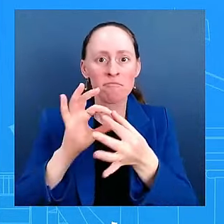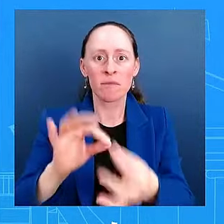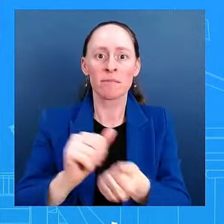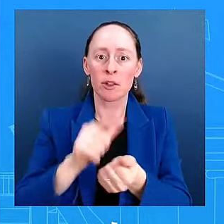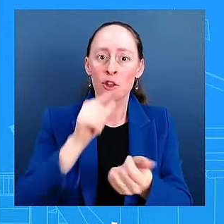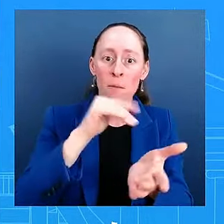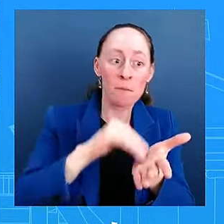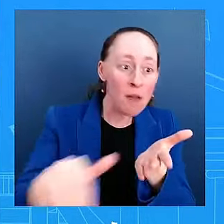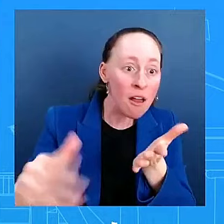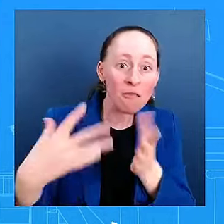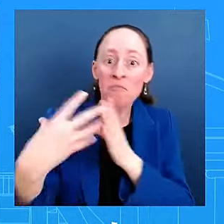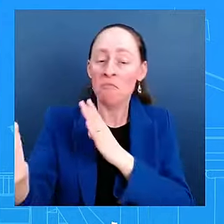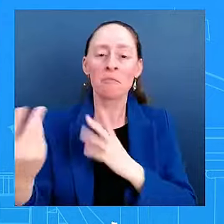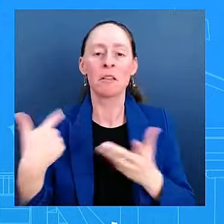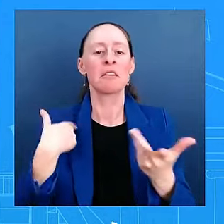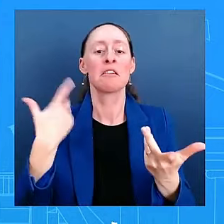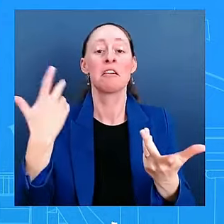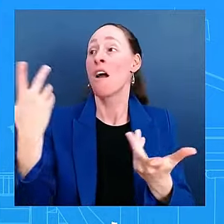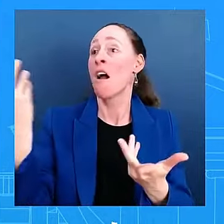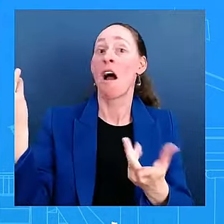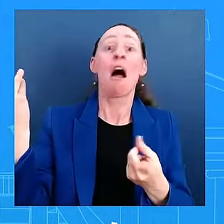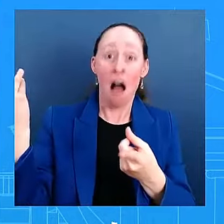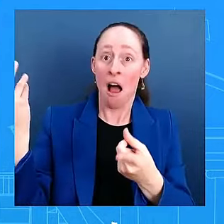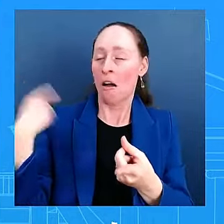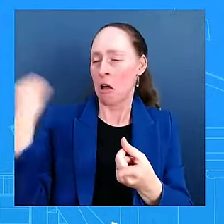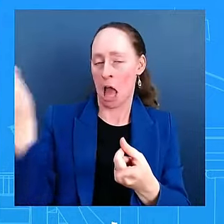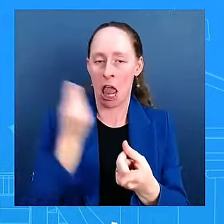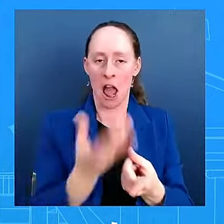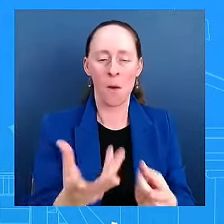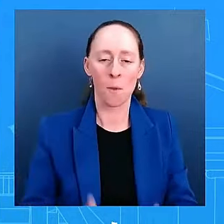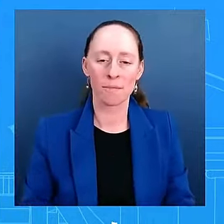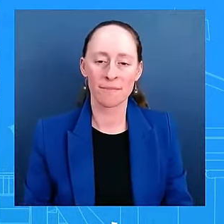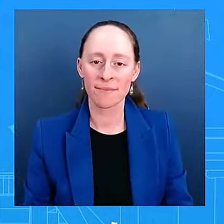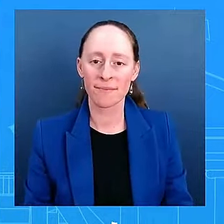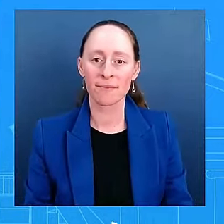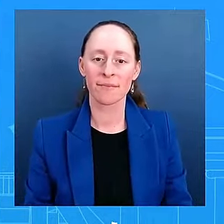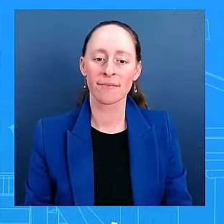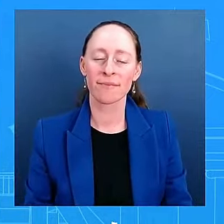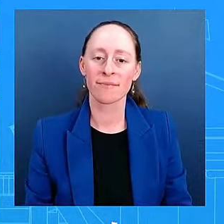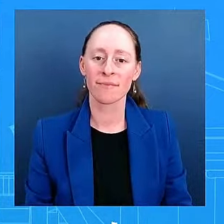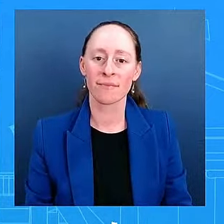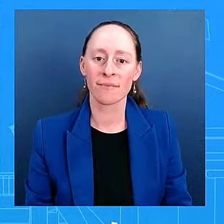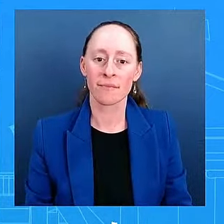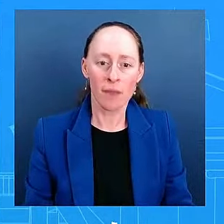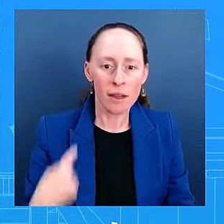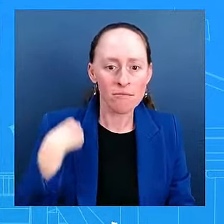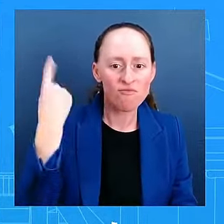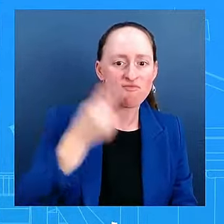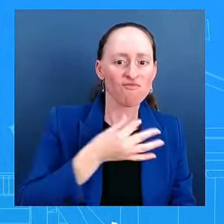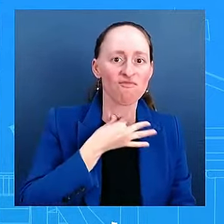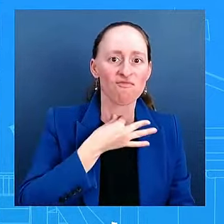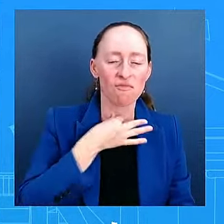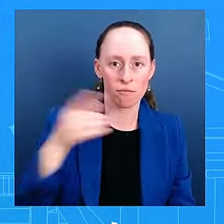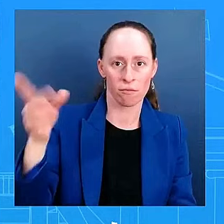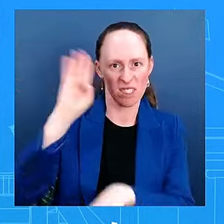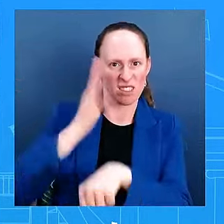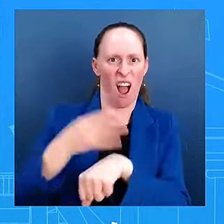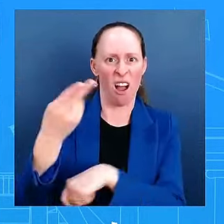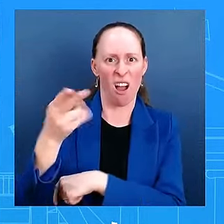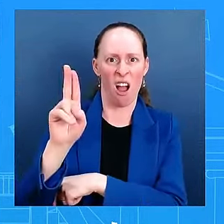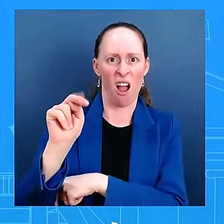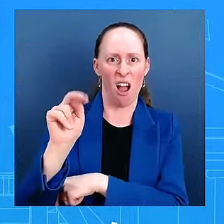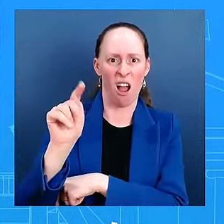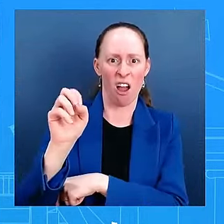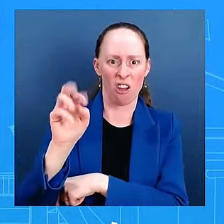Secondly, his son, Hunter, is also up for being sentenced next month. Does the president have any